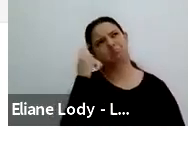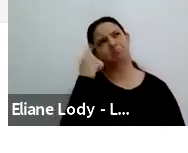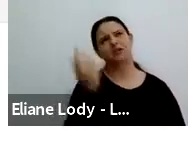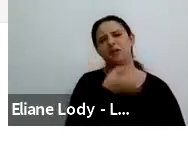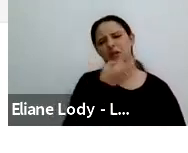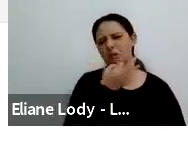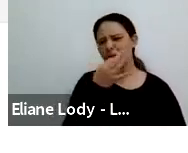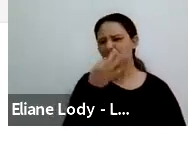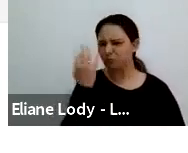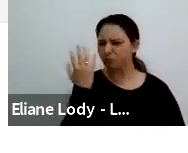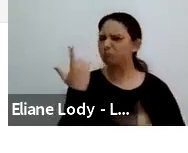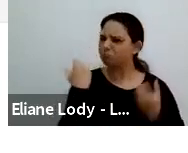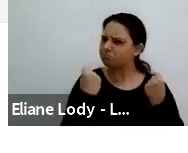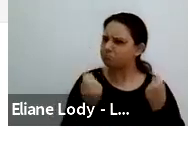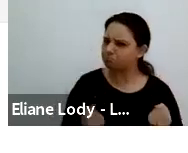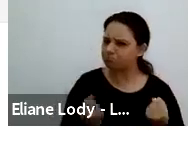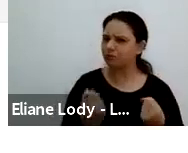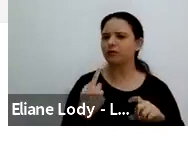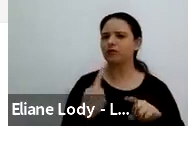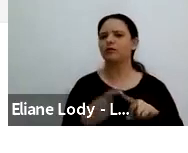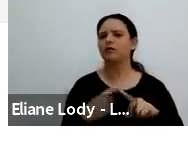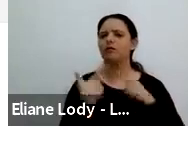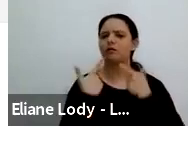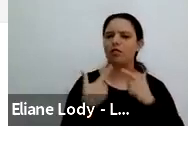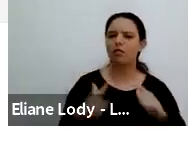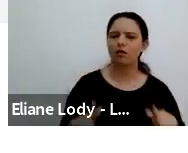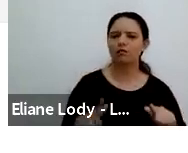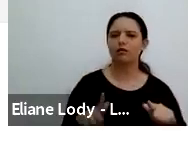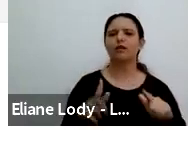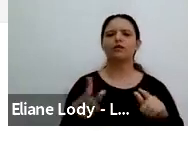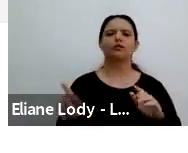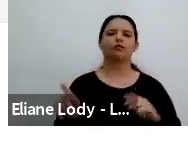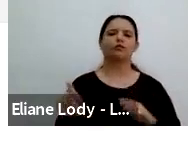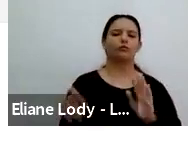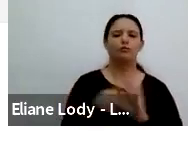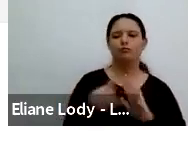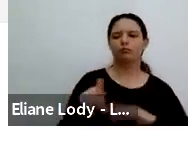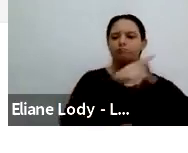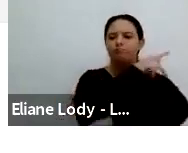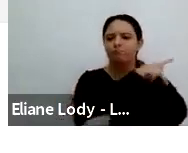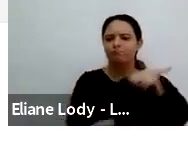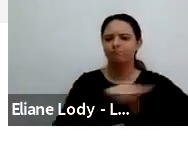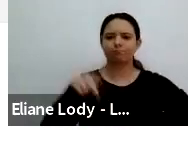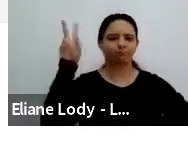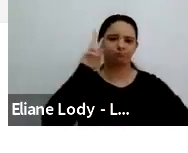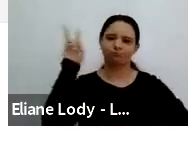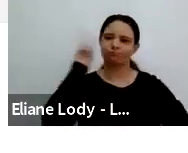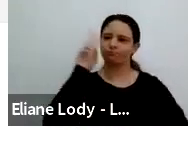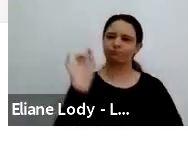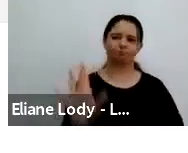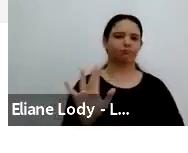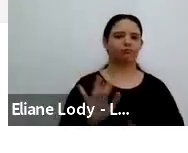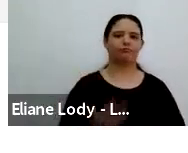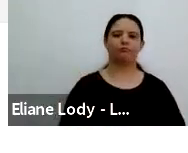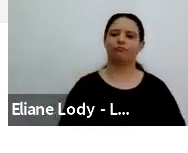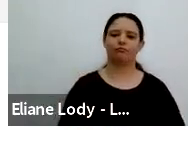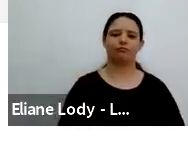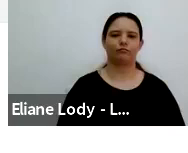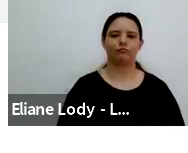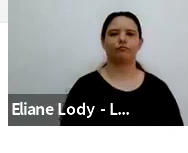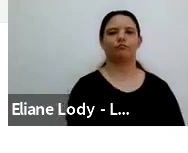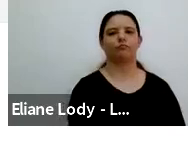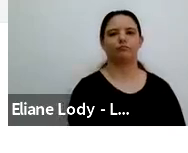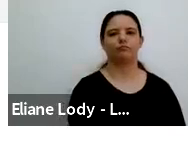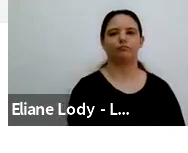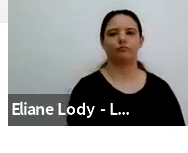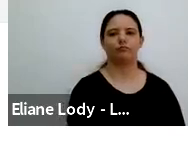language is a purely historical phenomena. To rhizomatic accounts of material semiotic phenomena, Deleuze